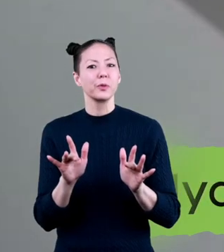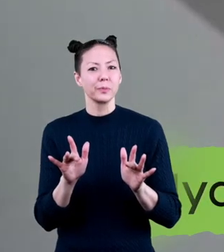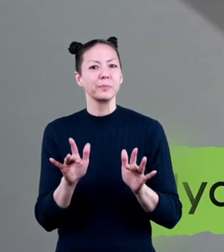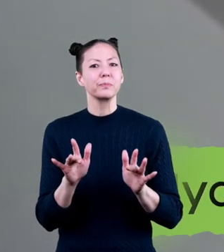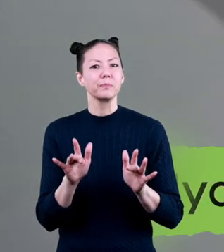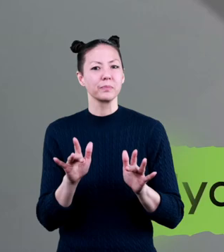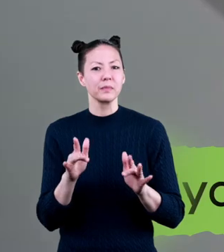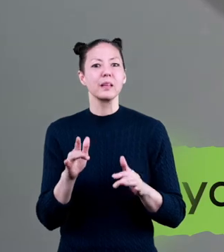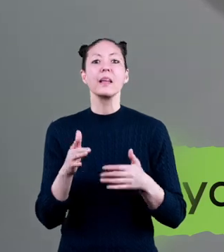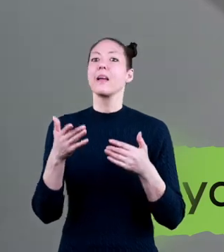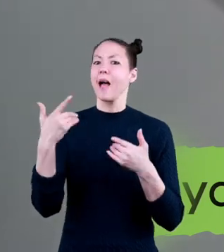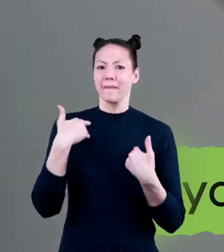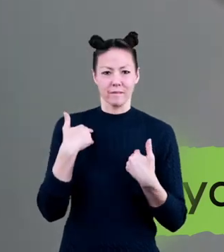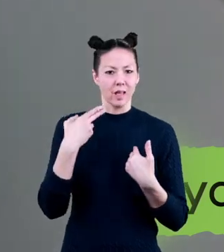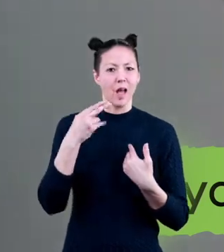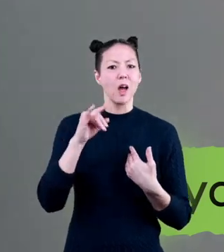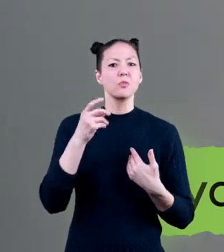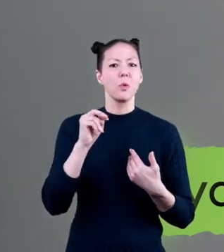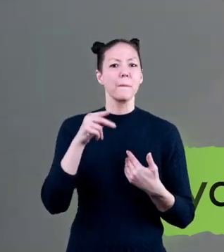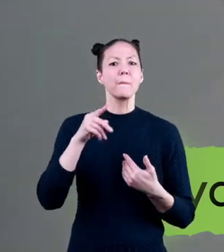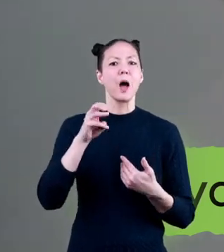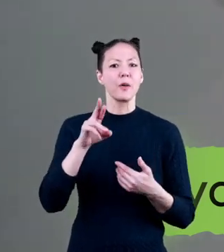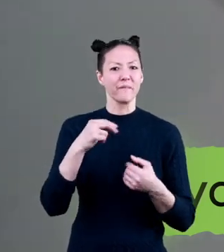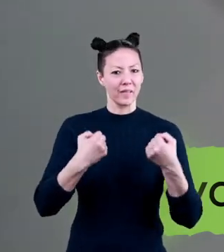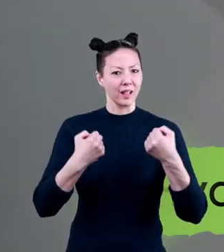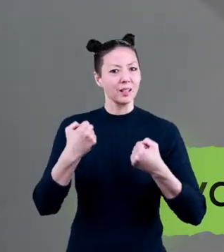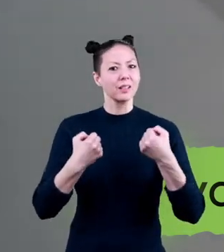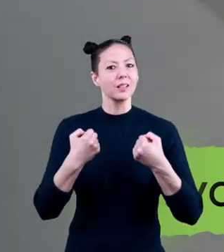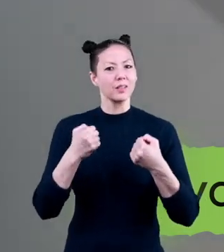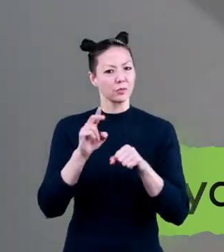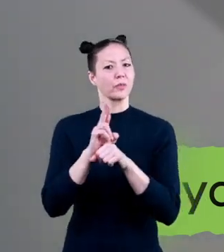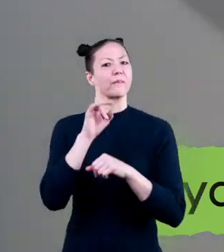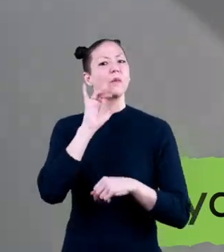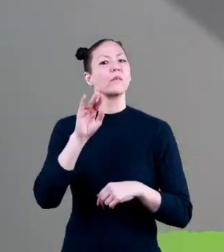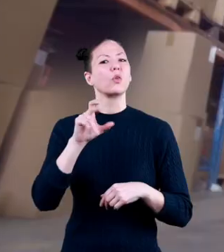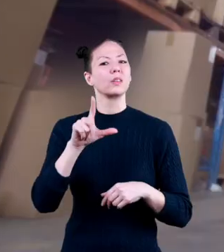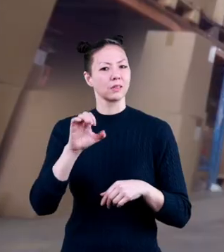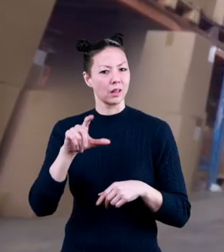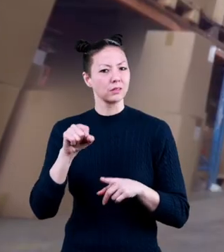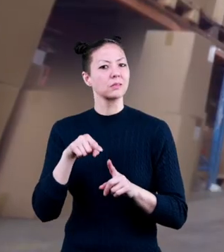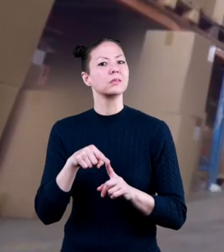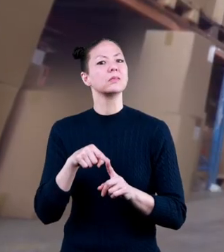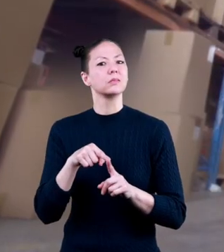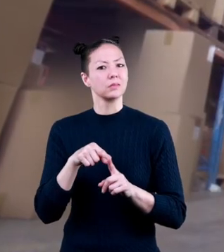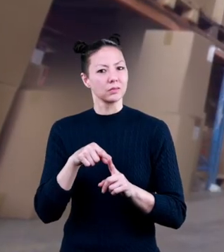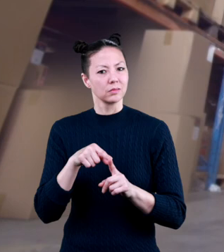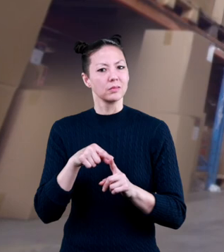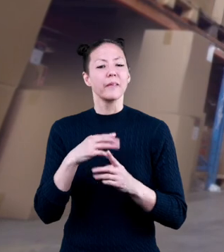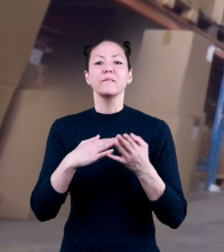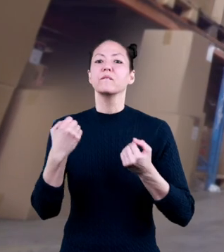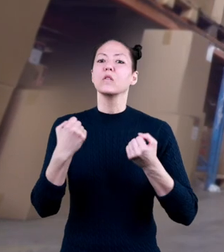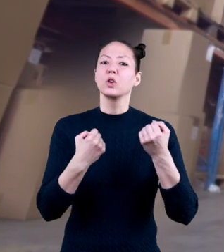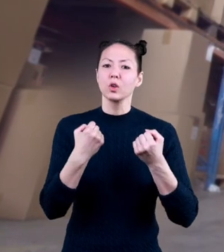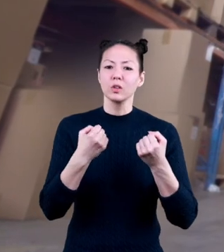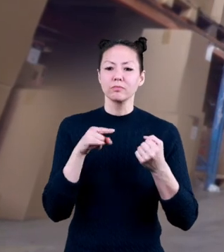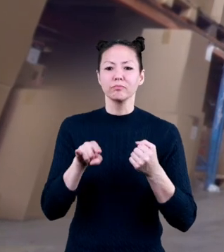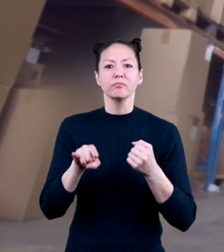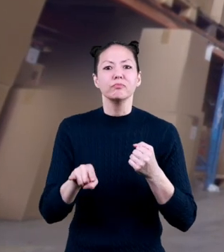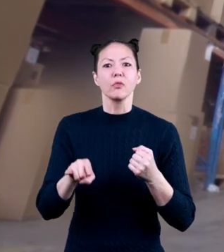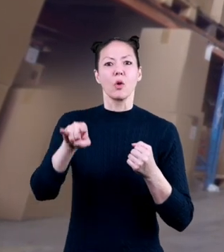There are even hydrogen-powered vehicles that use fuel cells. Some of these vehicles include